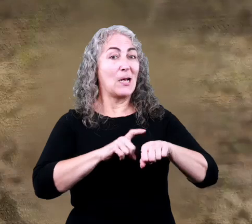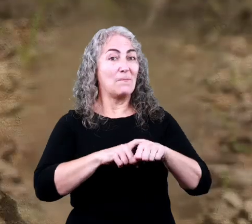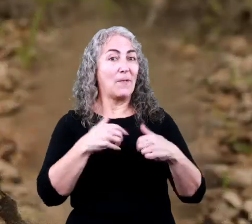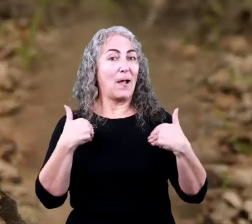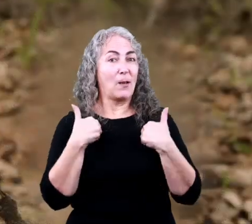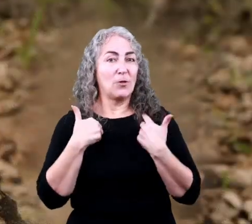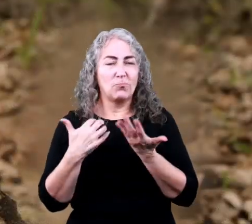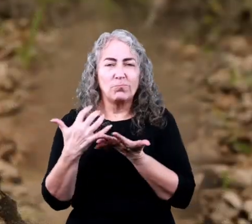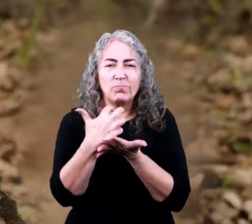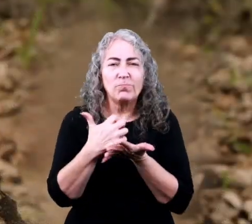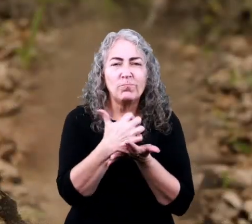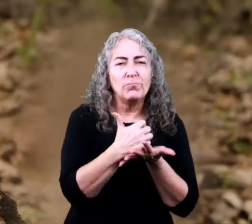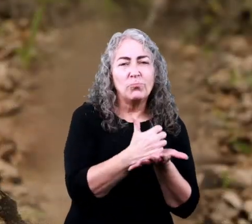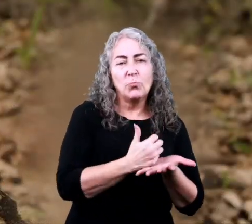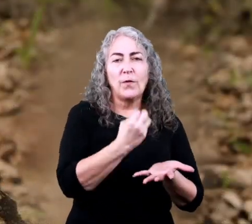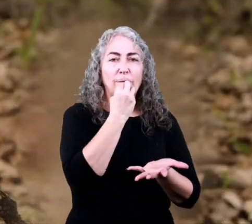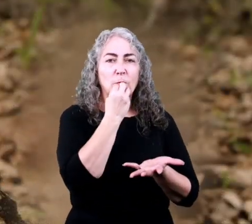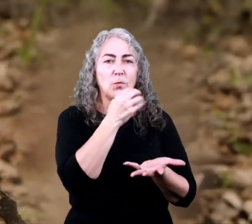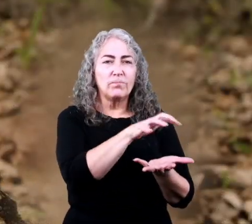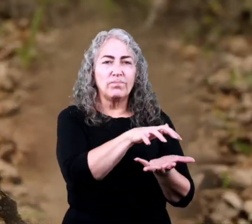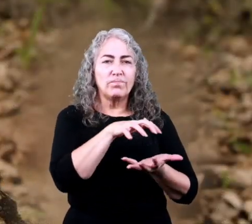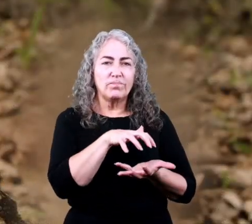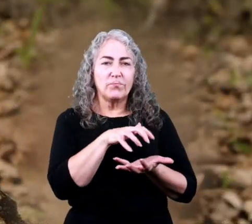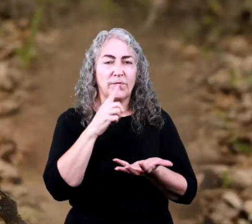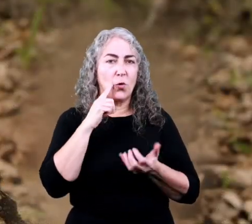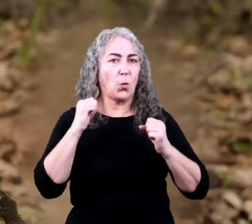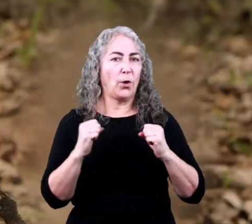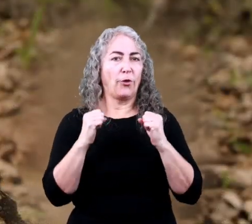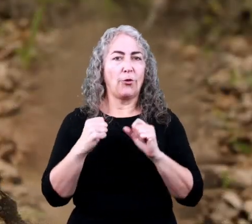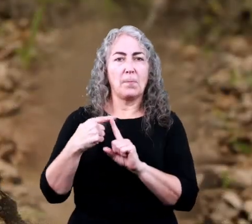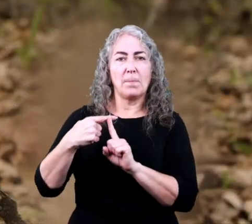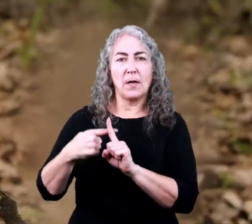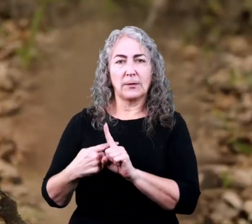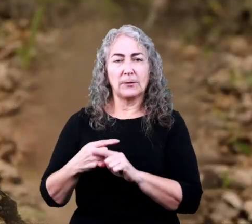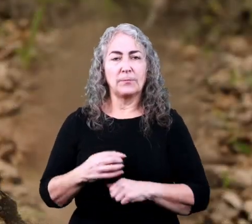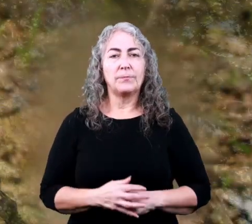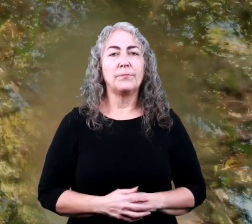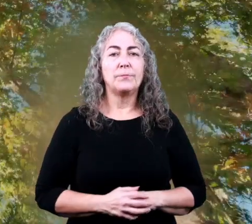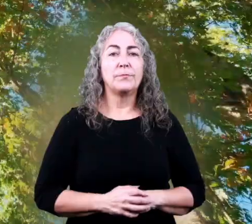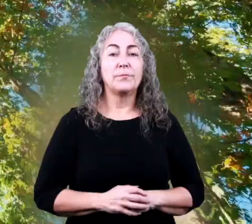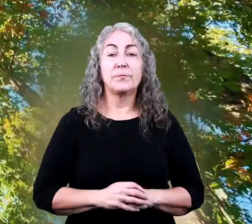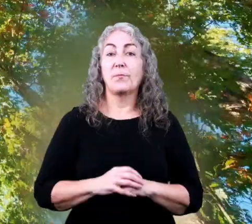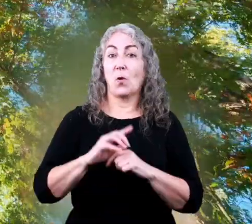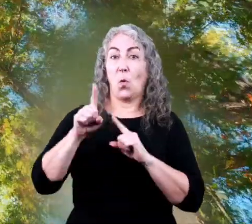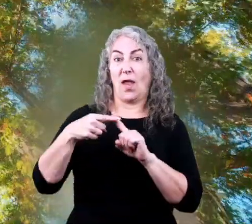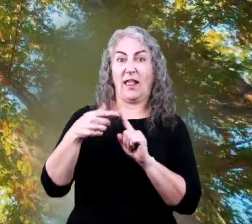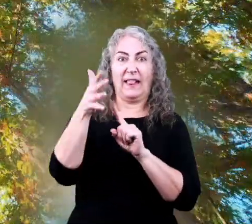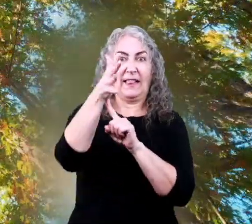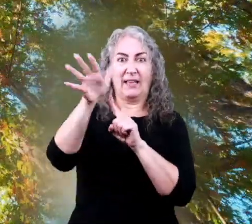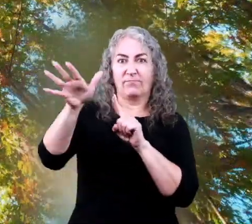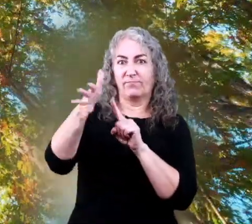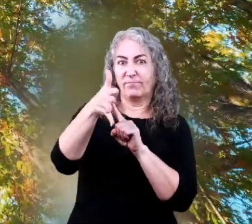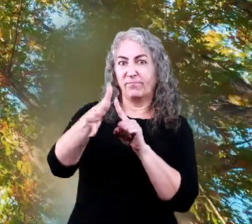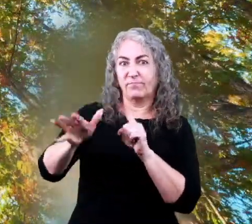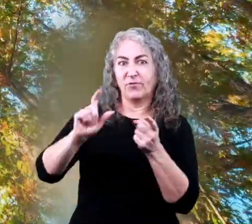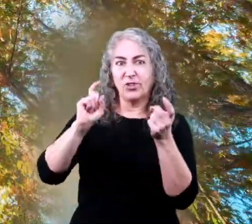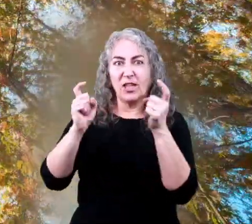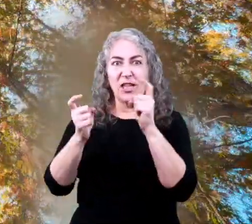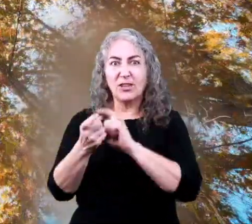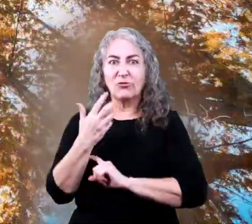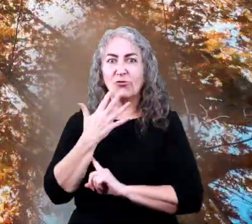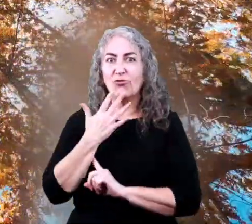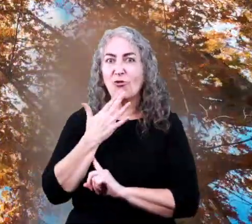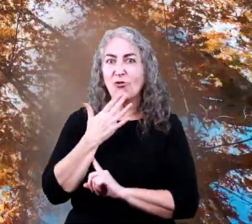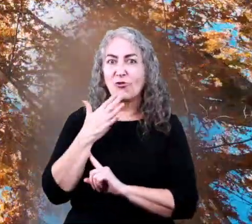This is also the time when animals start gathering food for the winter months, and when the leaves on trees